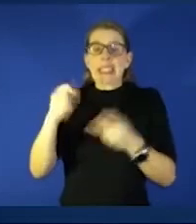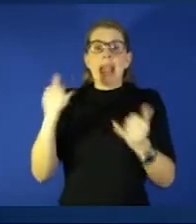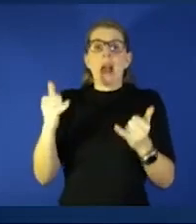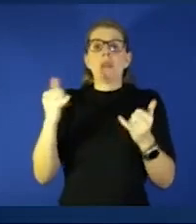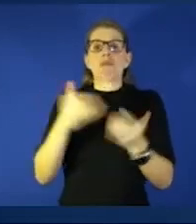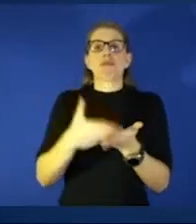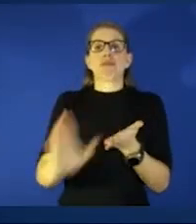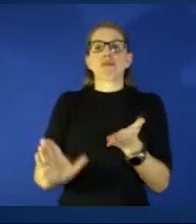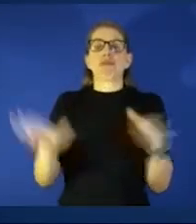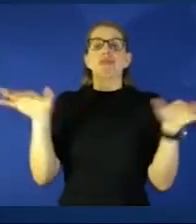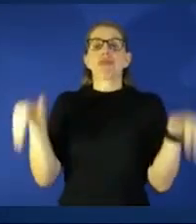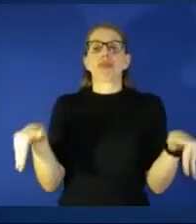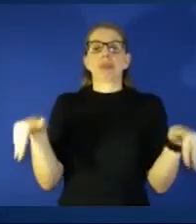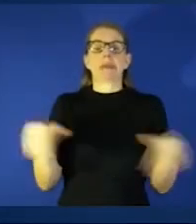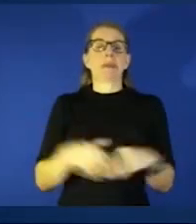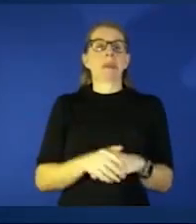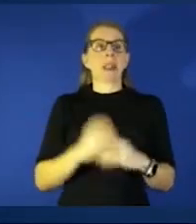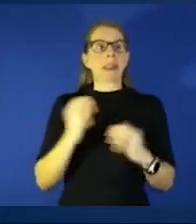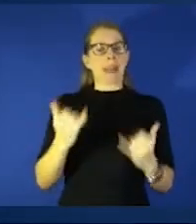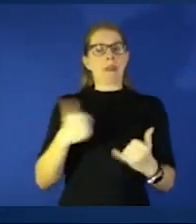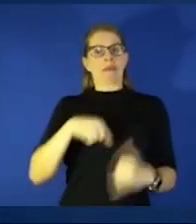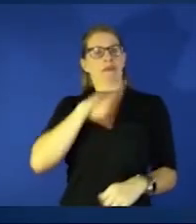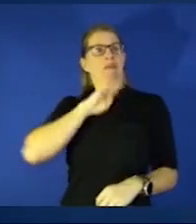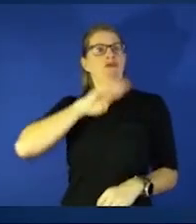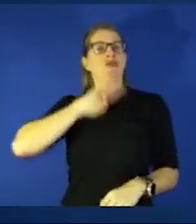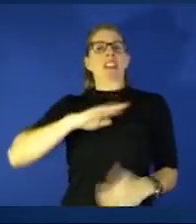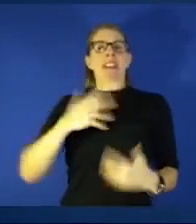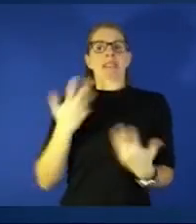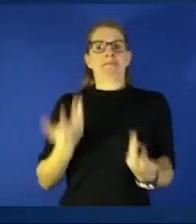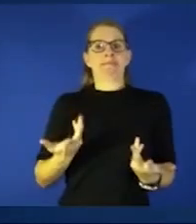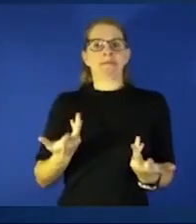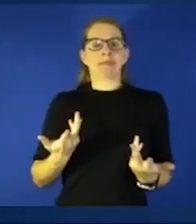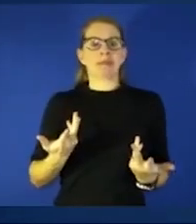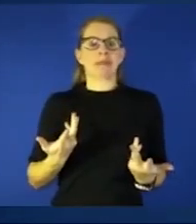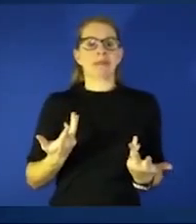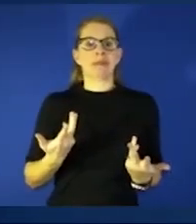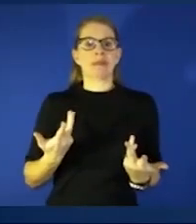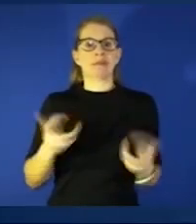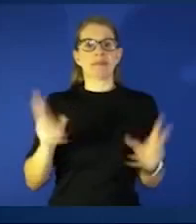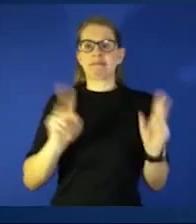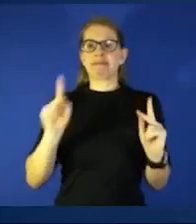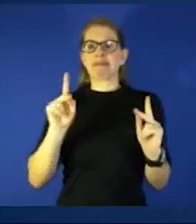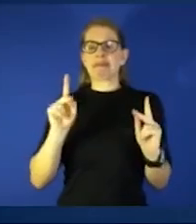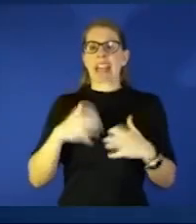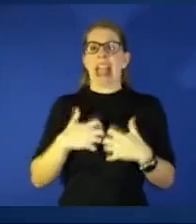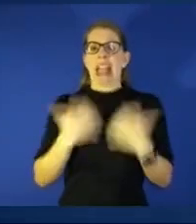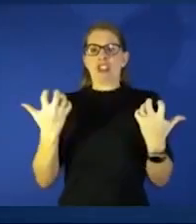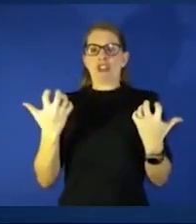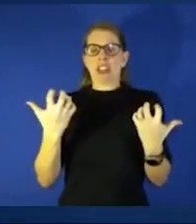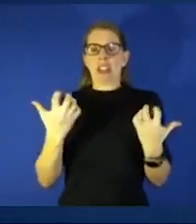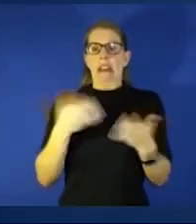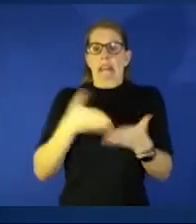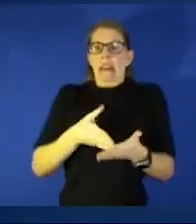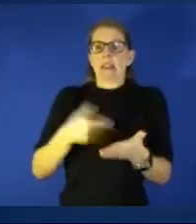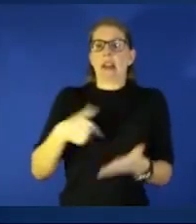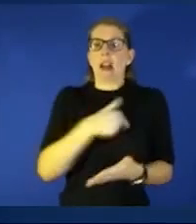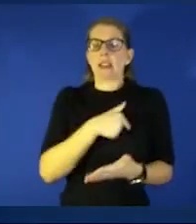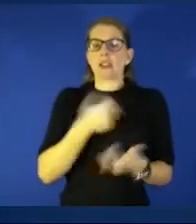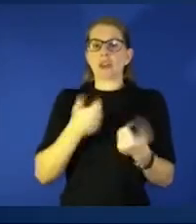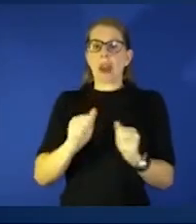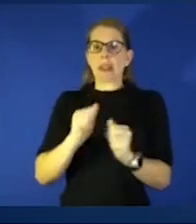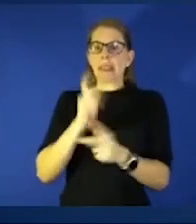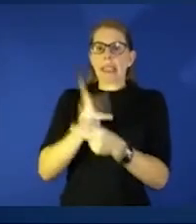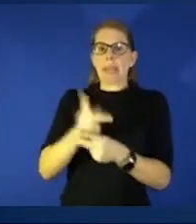a lot of frustration a lot of um people getting angry at us for just trying to keep them safe